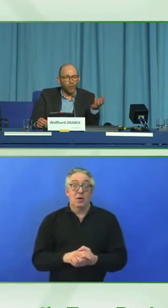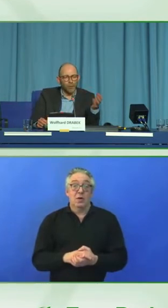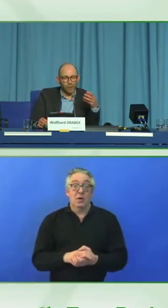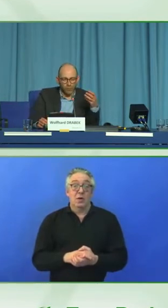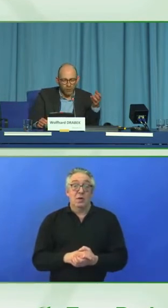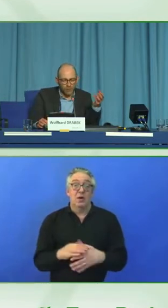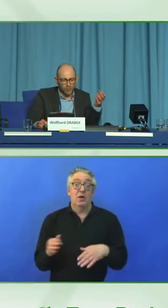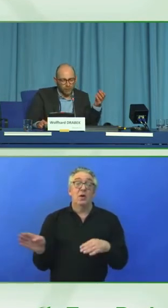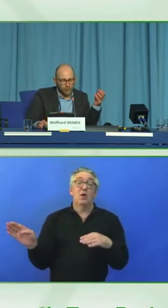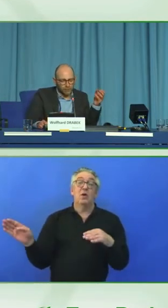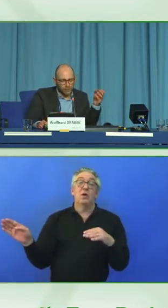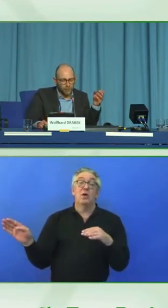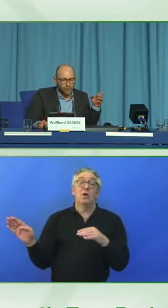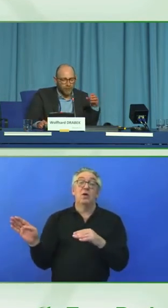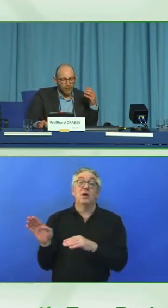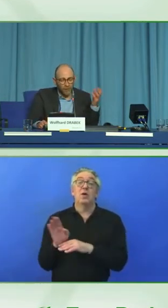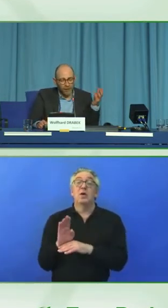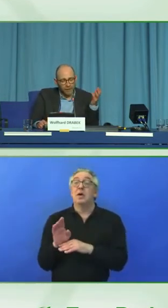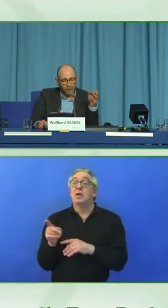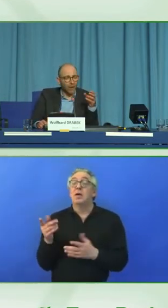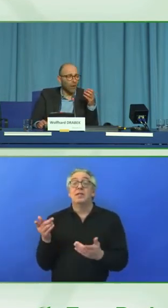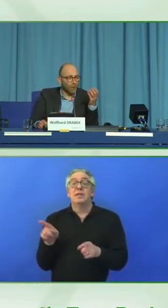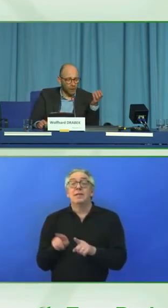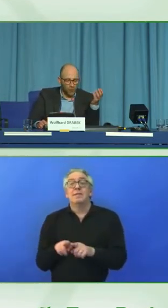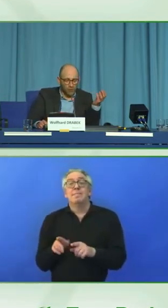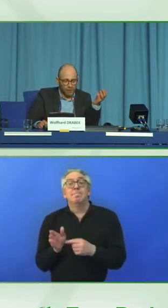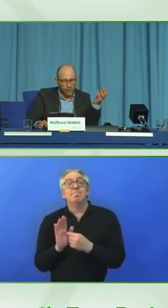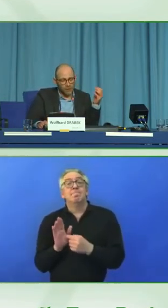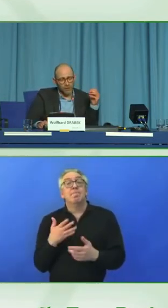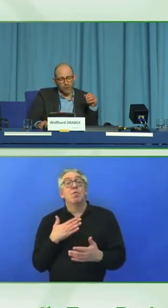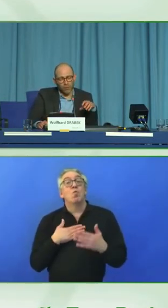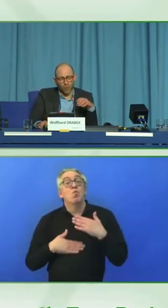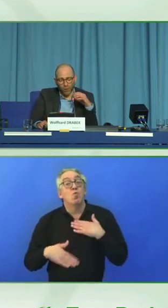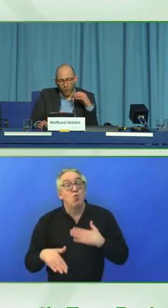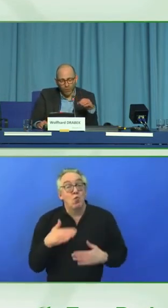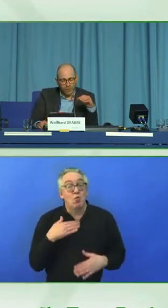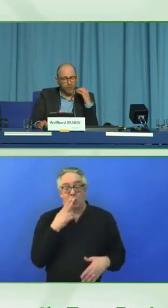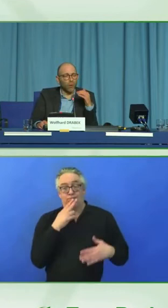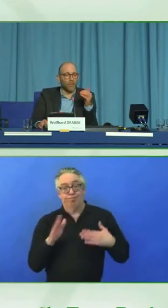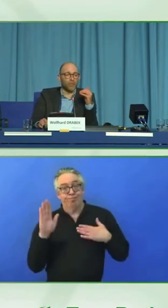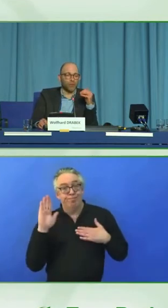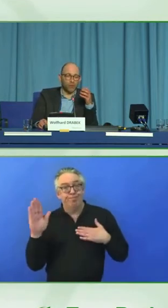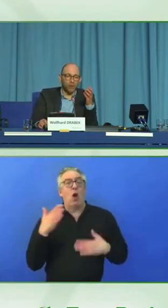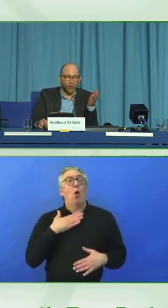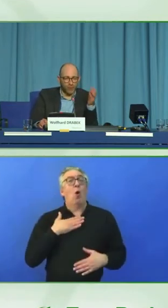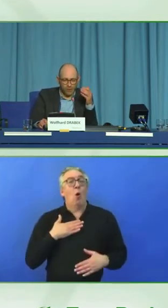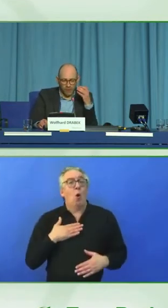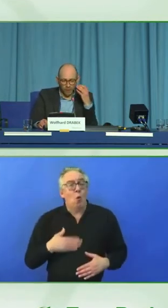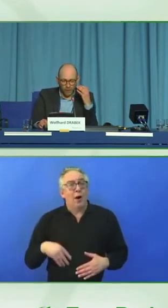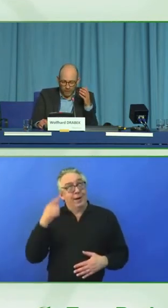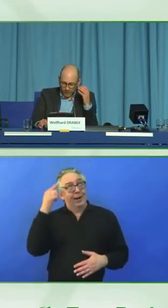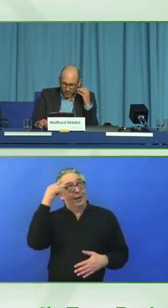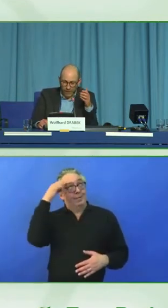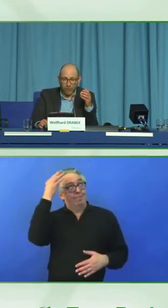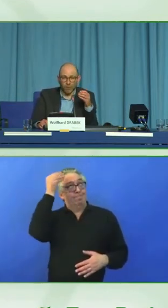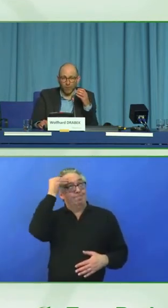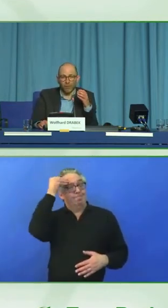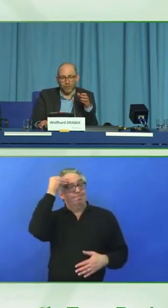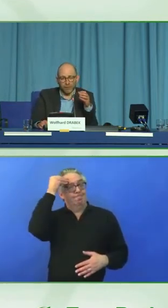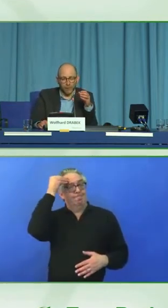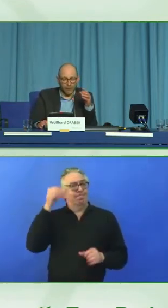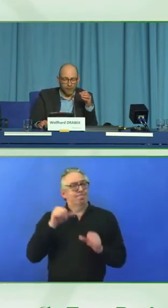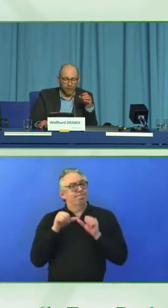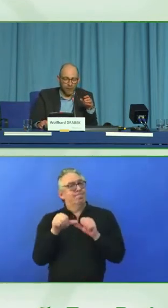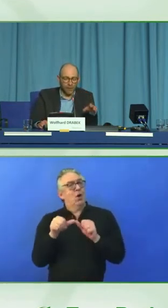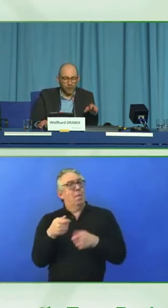become more inclusive. And, finally, our main goal is to always question the current status